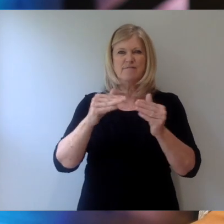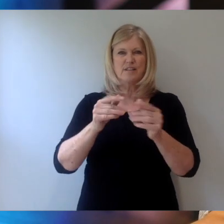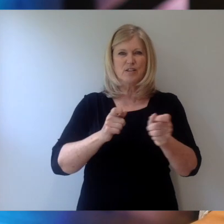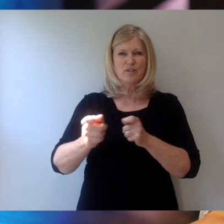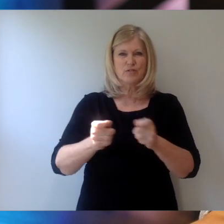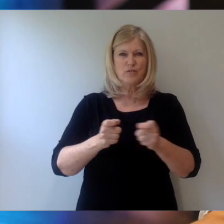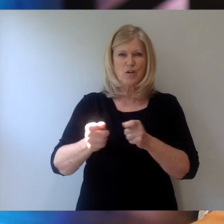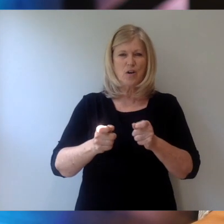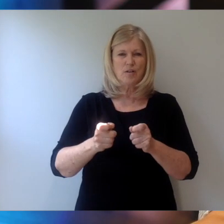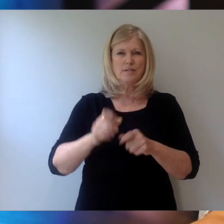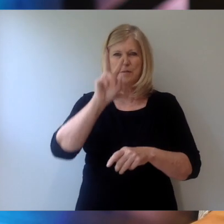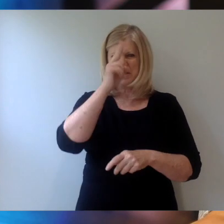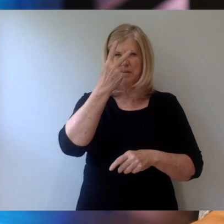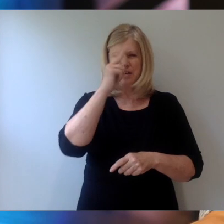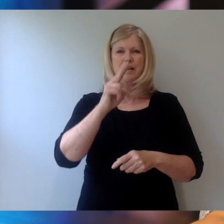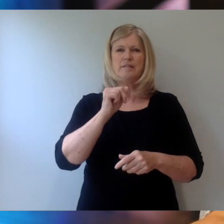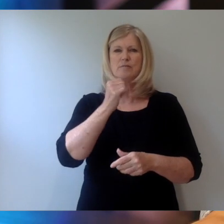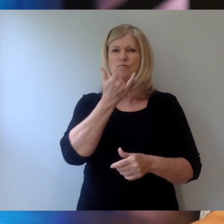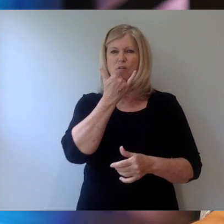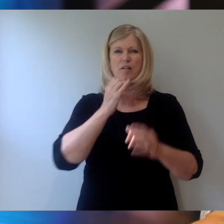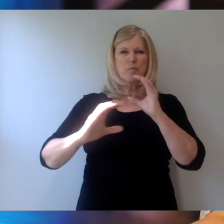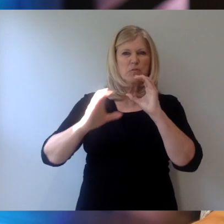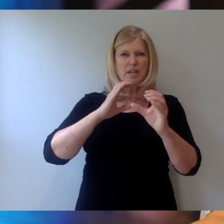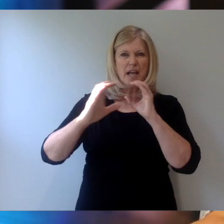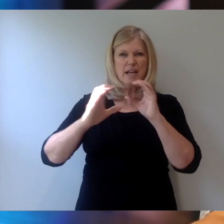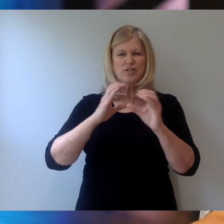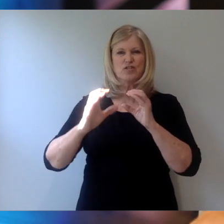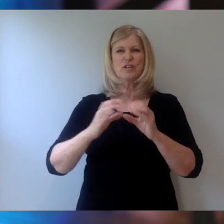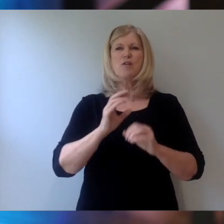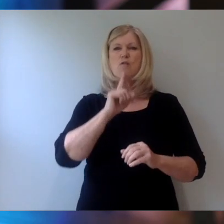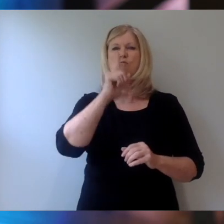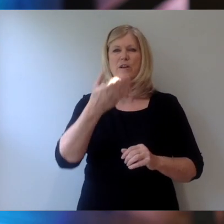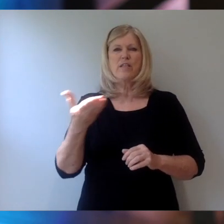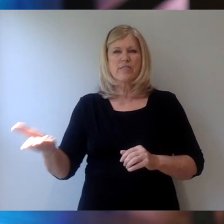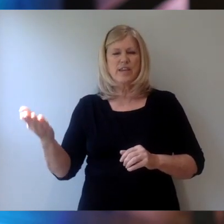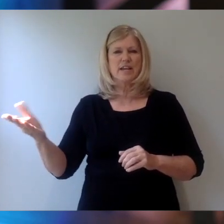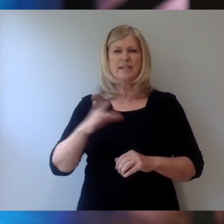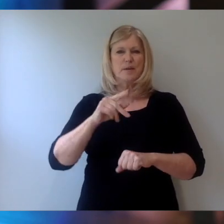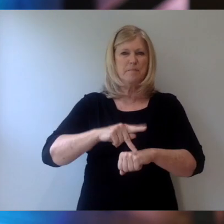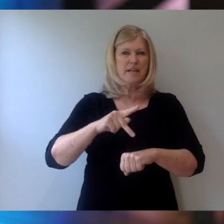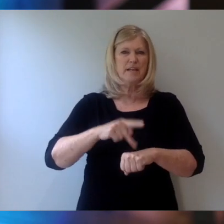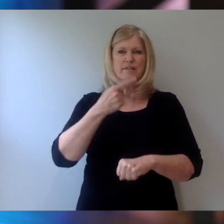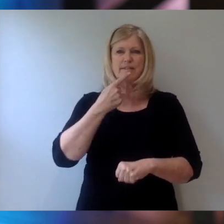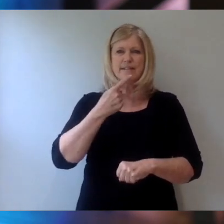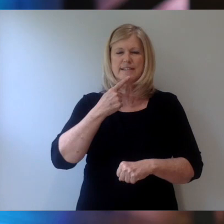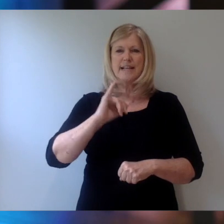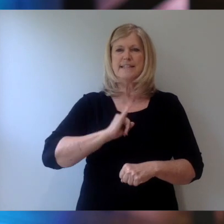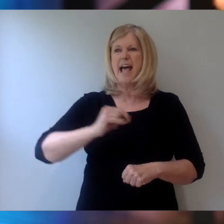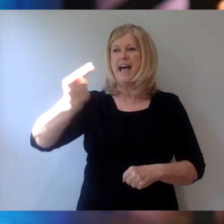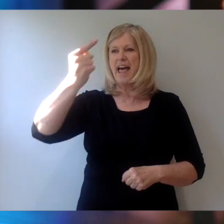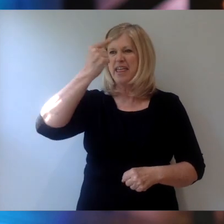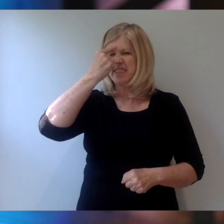Misunderstanding and miscommunication are real things in these times. And Peter says, I think, to